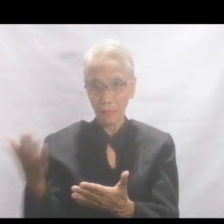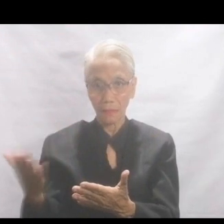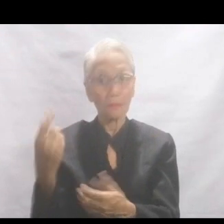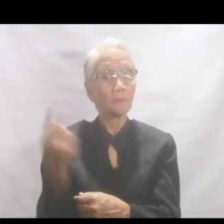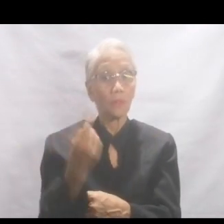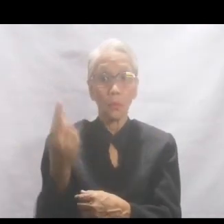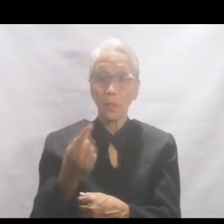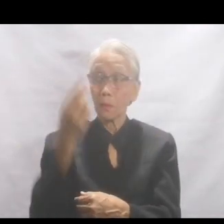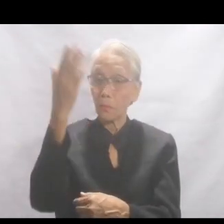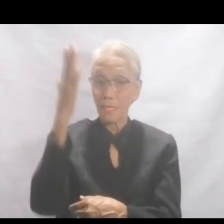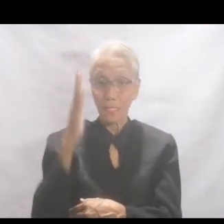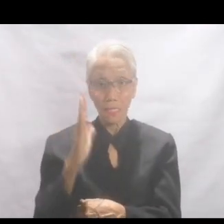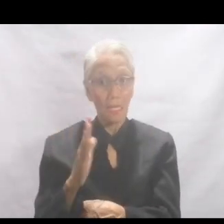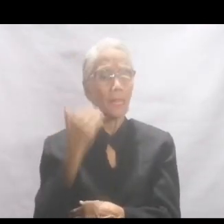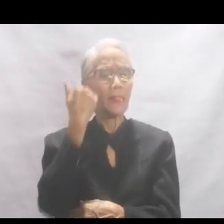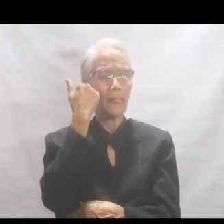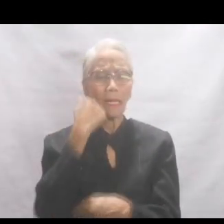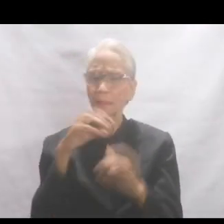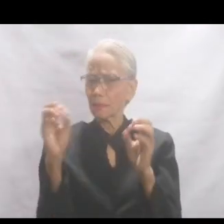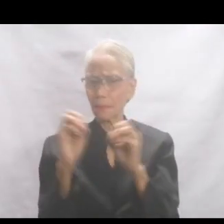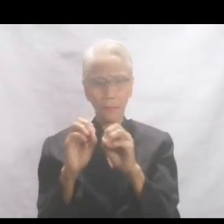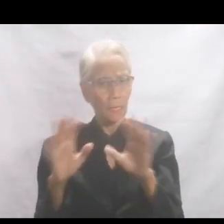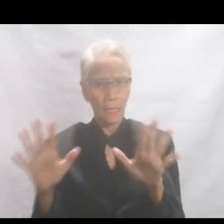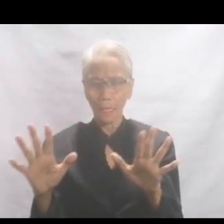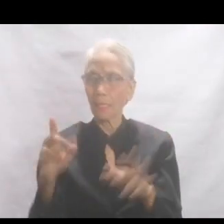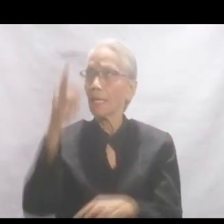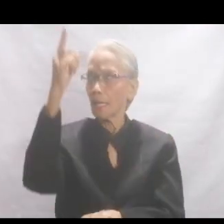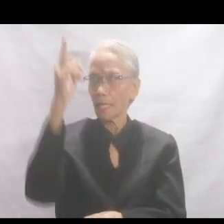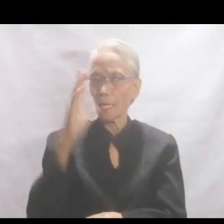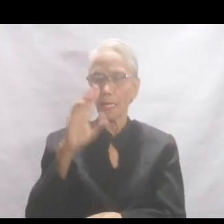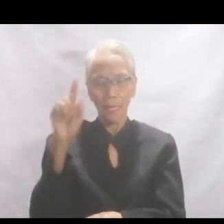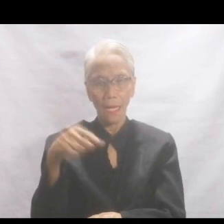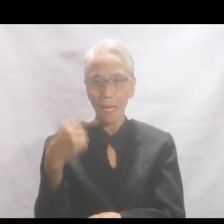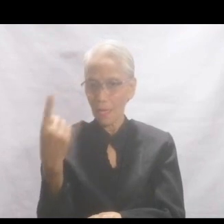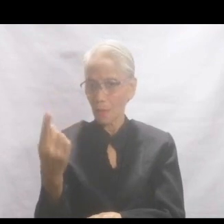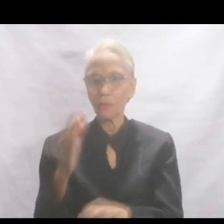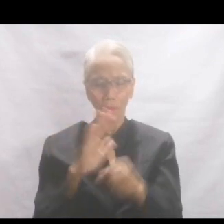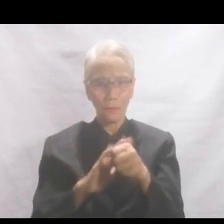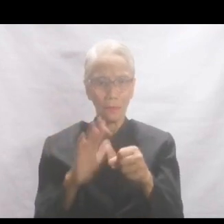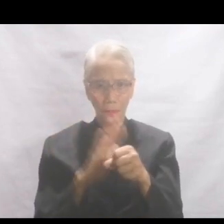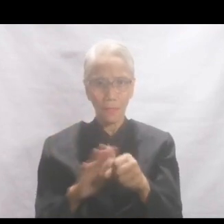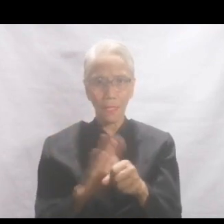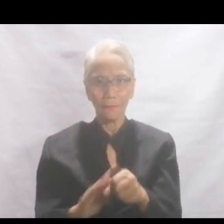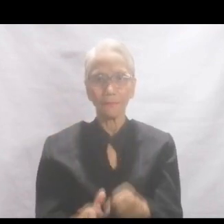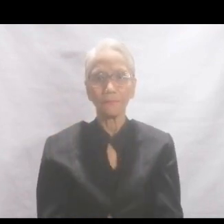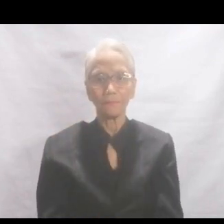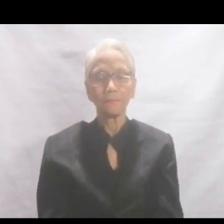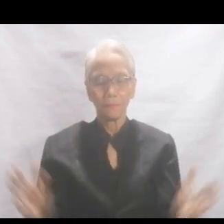The one who has God lacks nothing. God alone suffices.